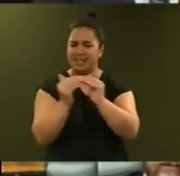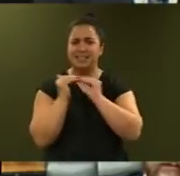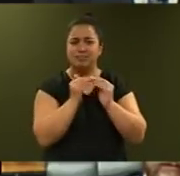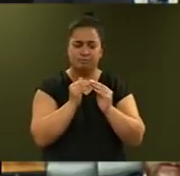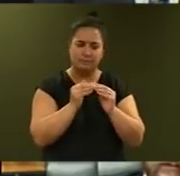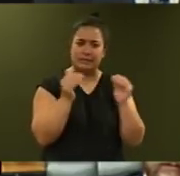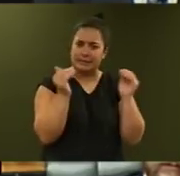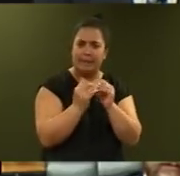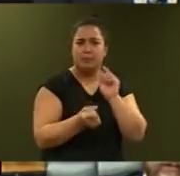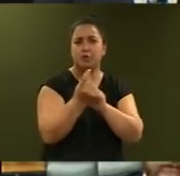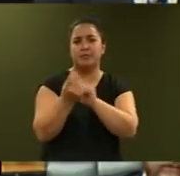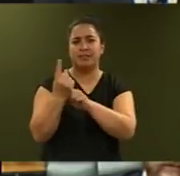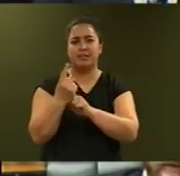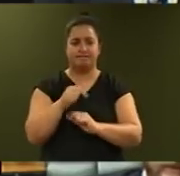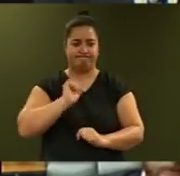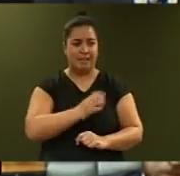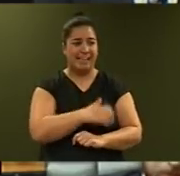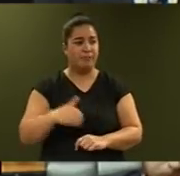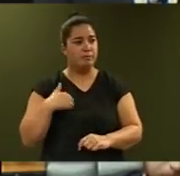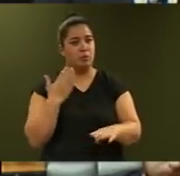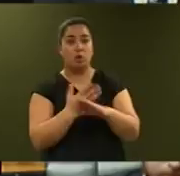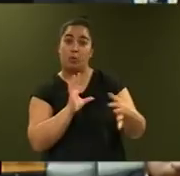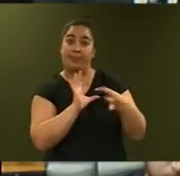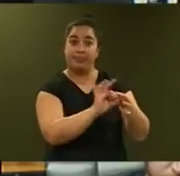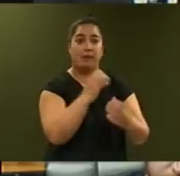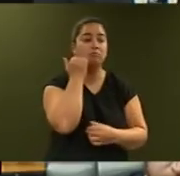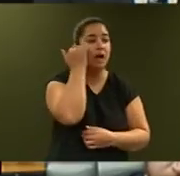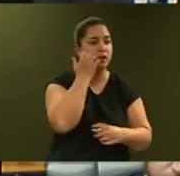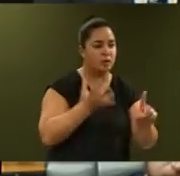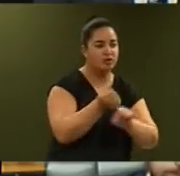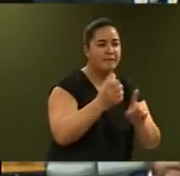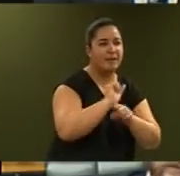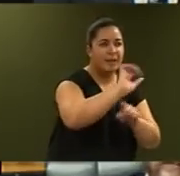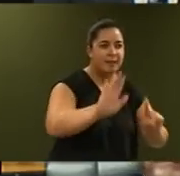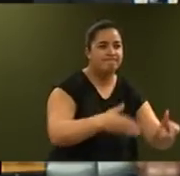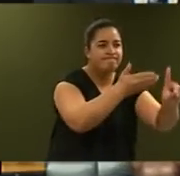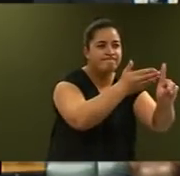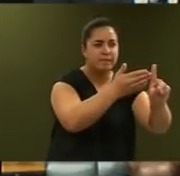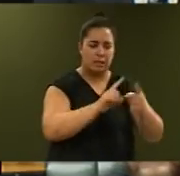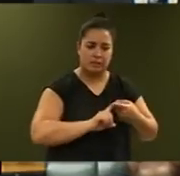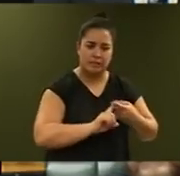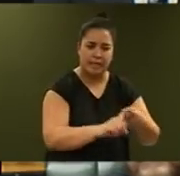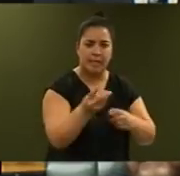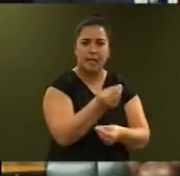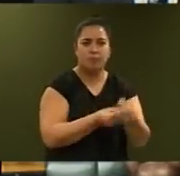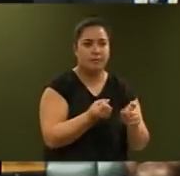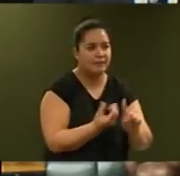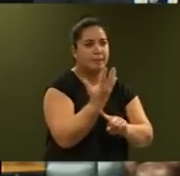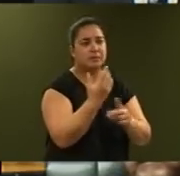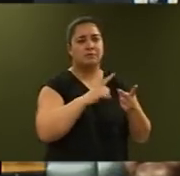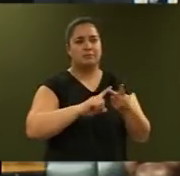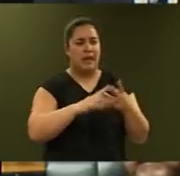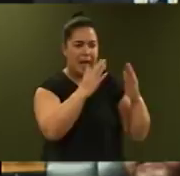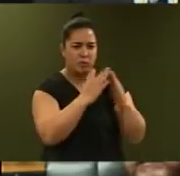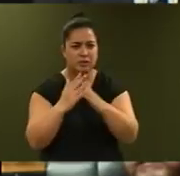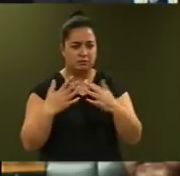Government will work with Māori in pursuit of their aspirations to sustainable economic development, better health, better housing and